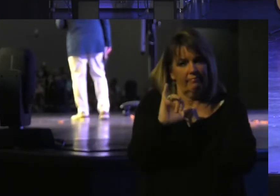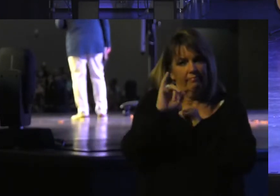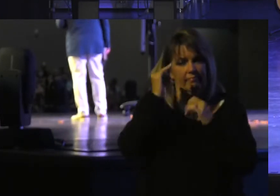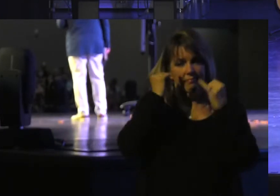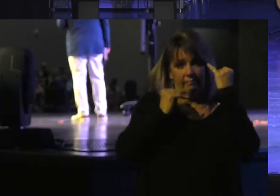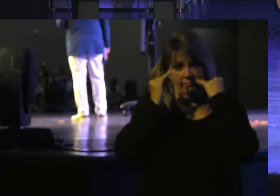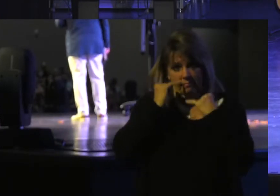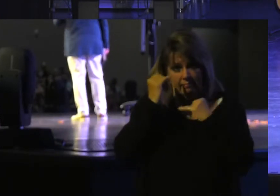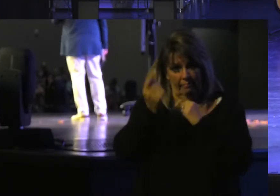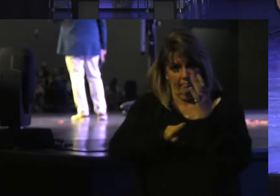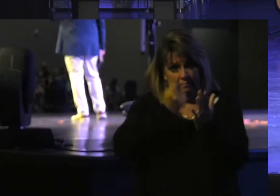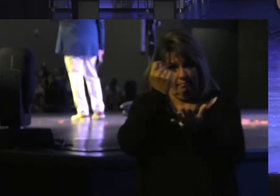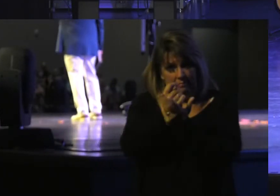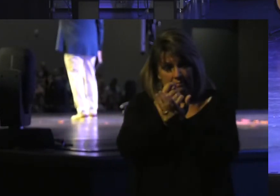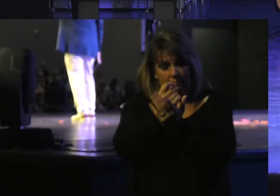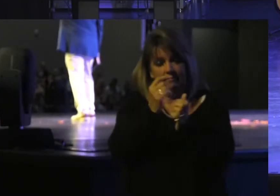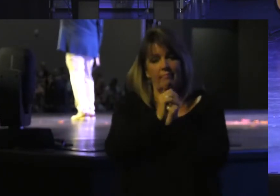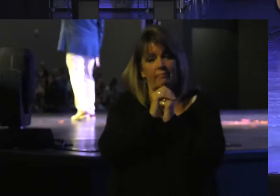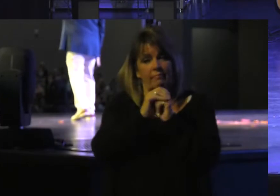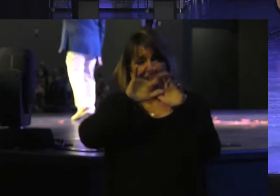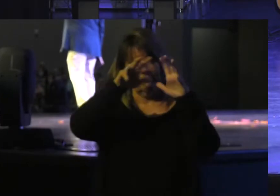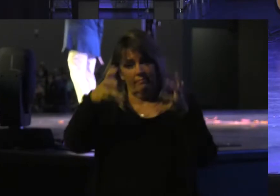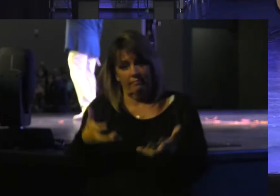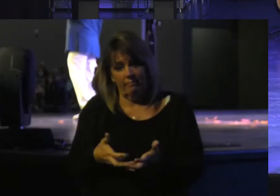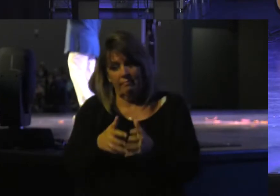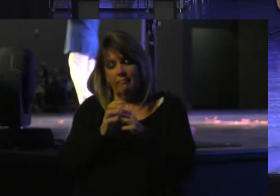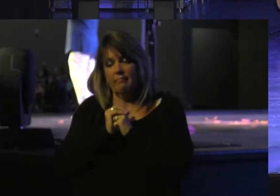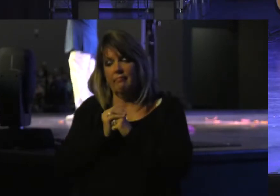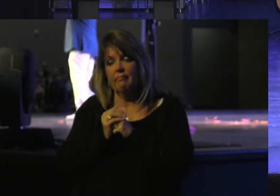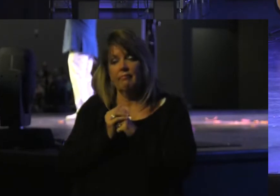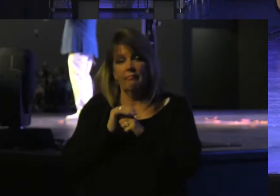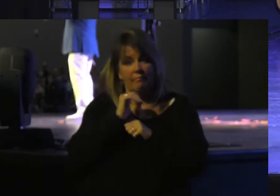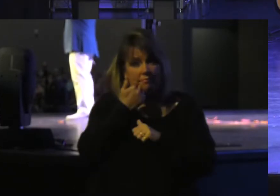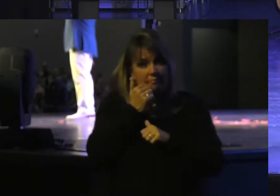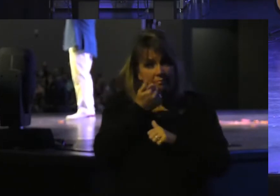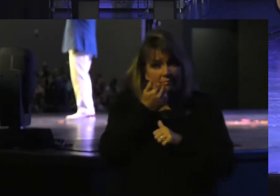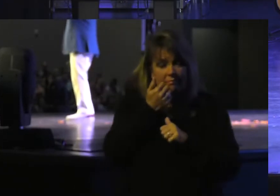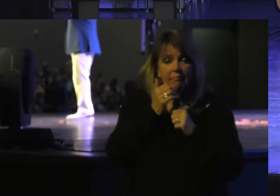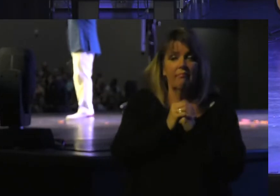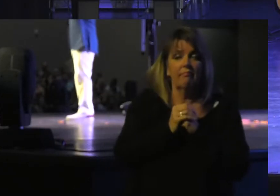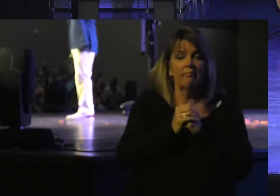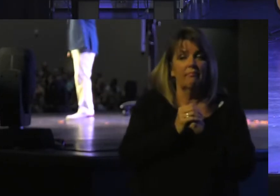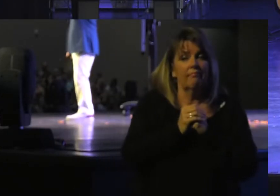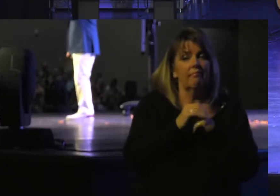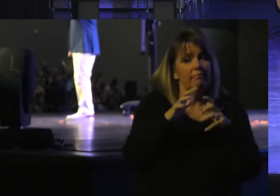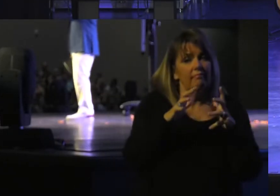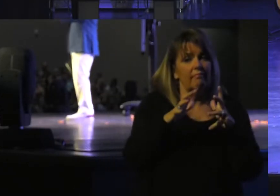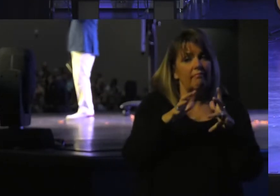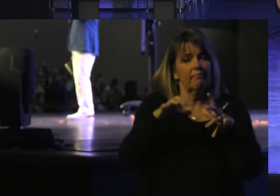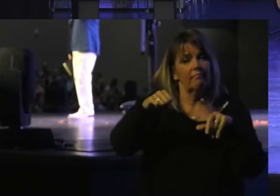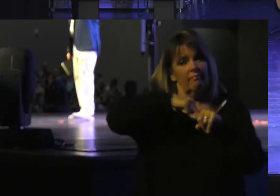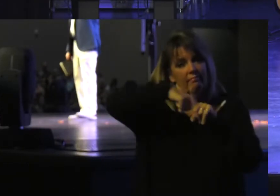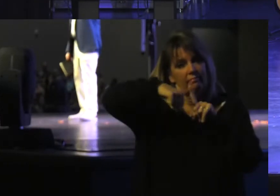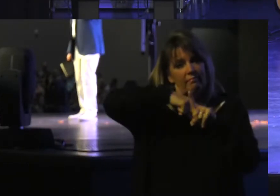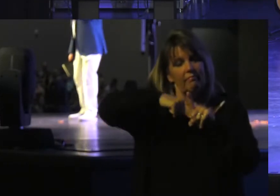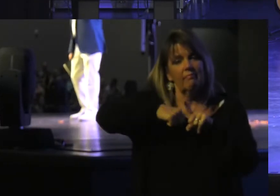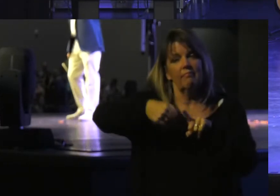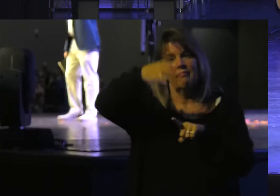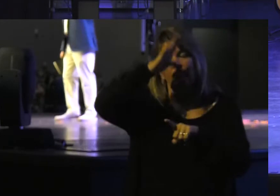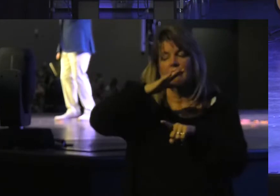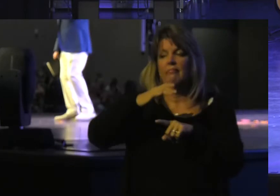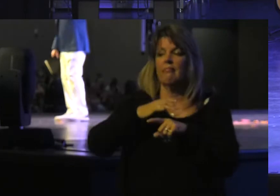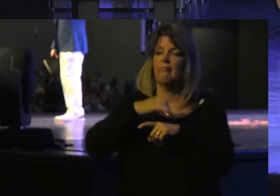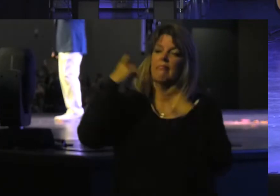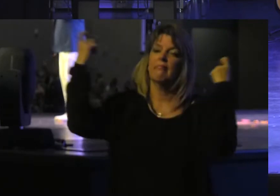Jeremiah's day In a world Of trafficking And abortion And abuse God loves And celebrates children He does it